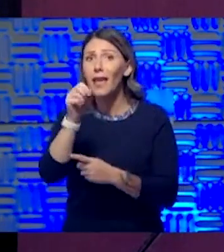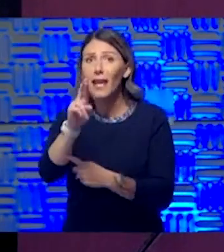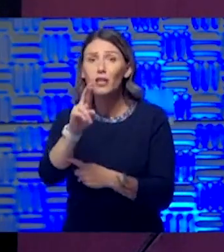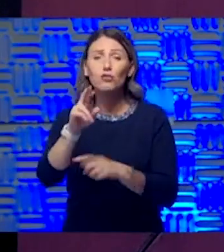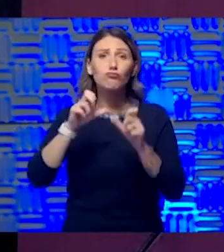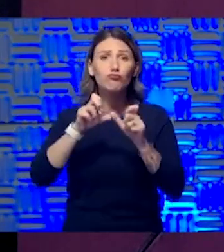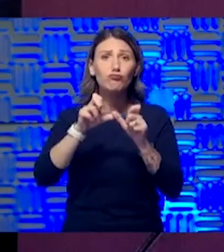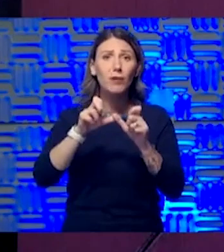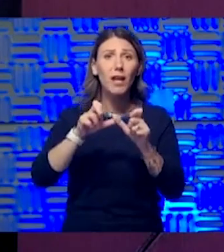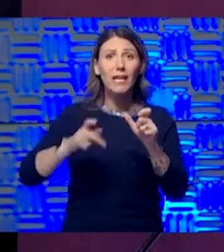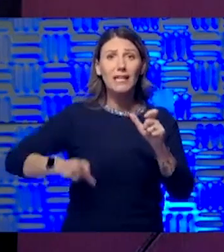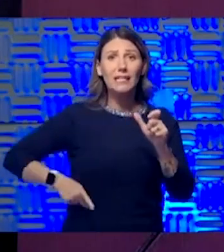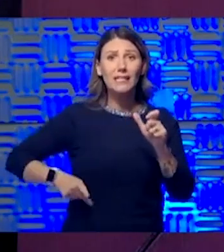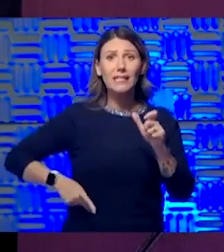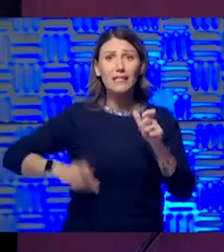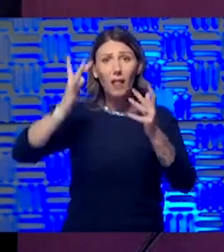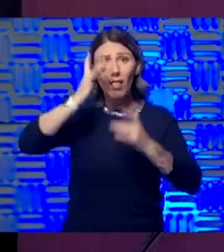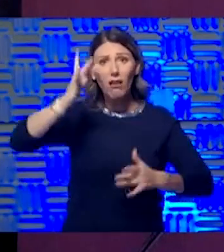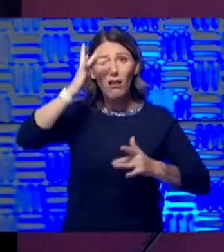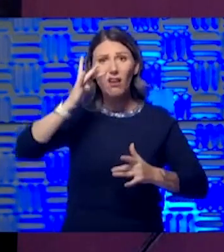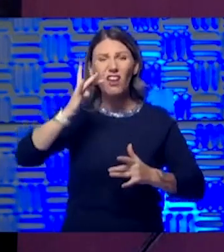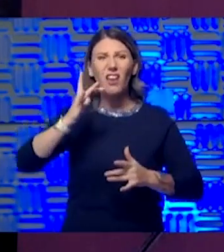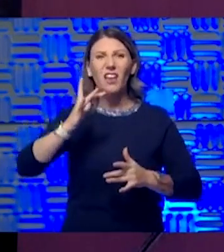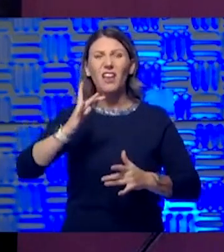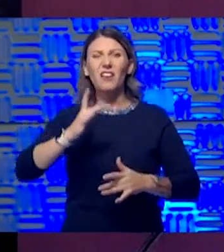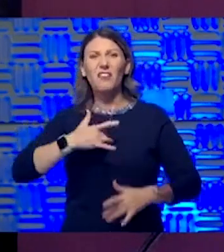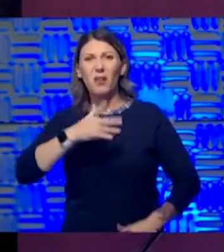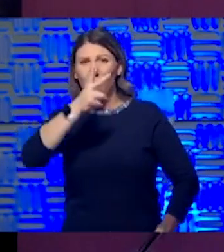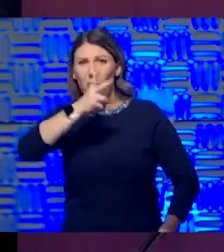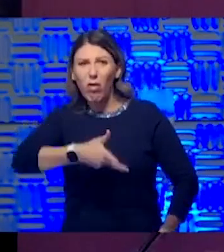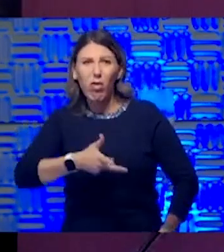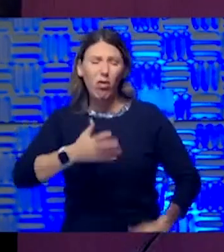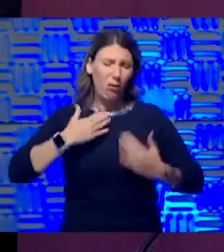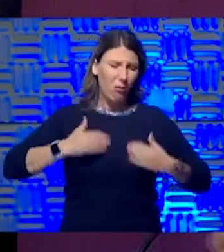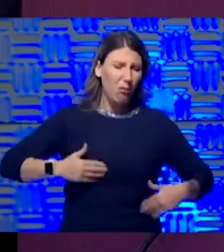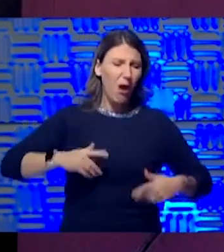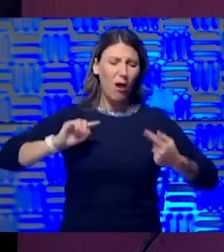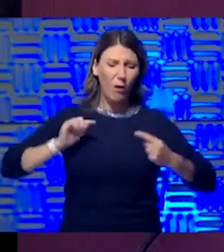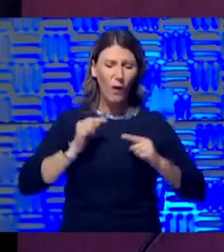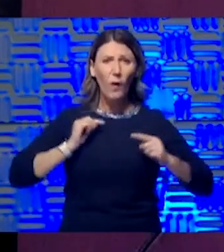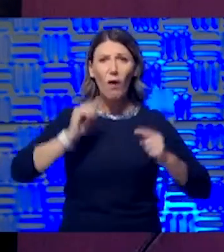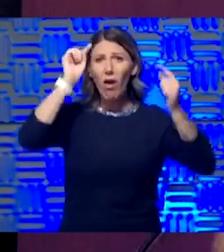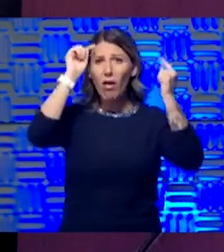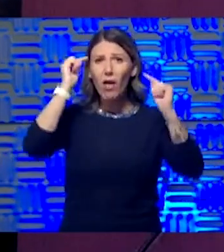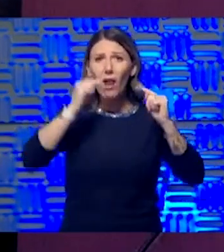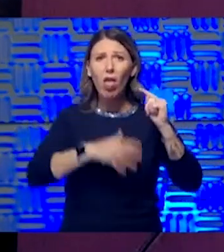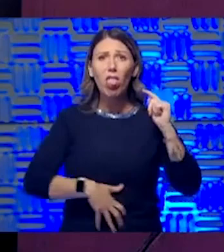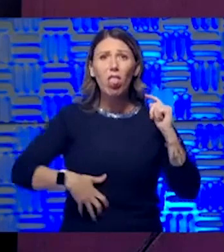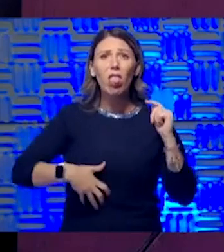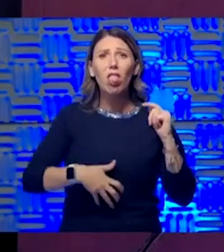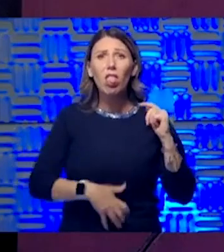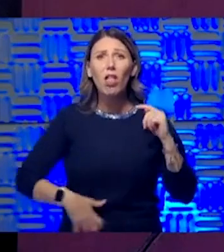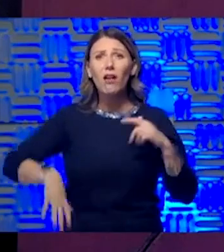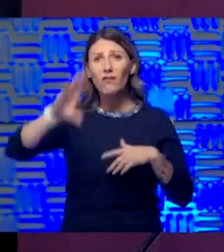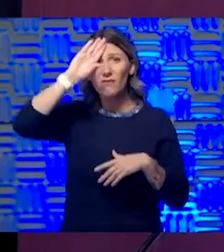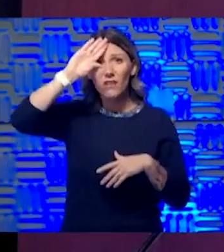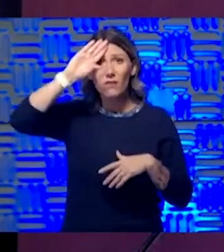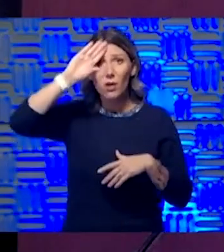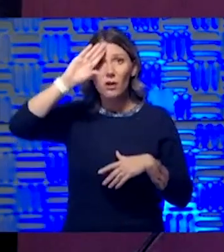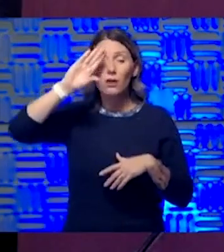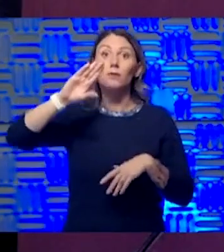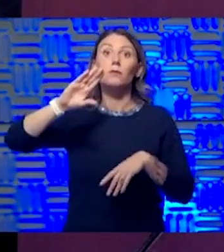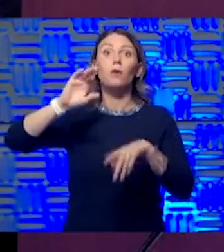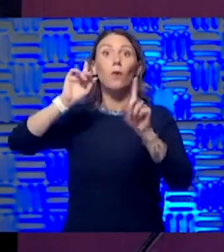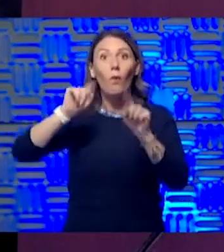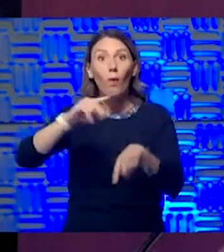disease, and you are not feeling well, you're feeling body achy, sick, headache, nausea, of course fever, you should come